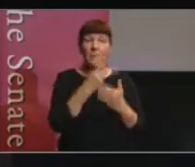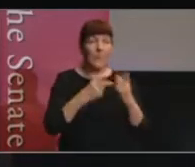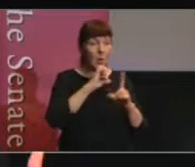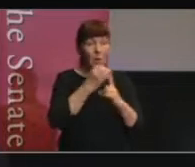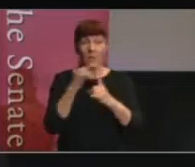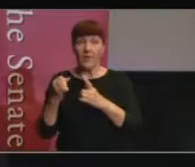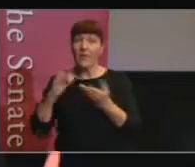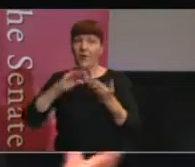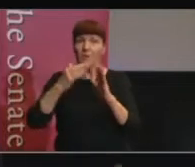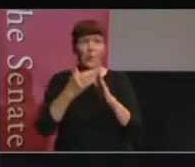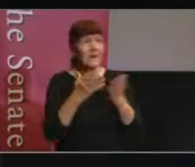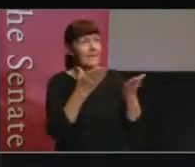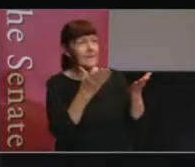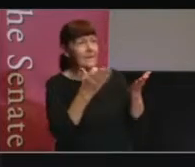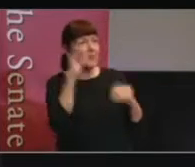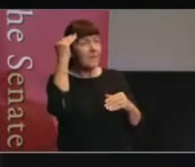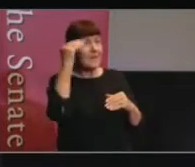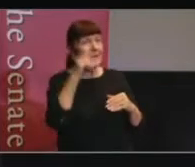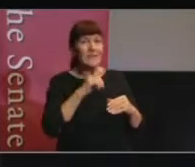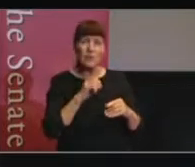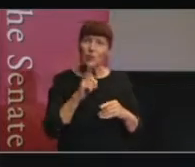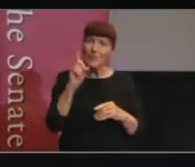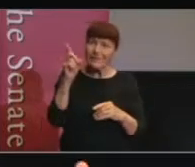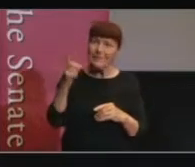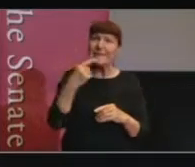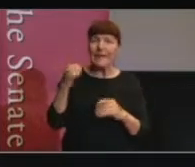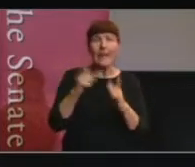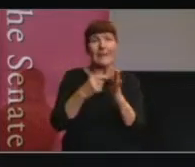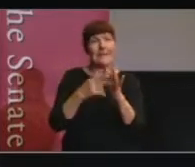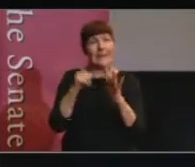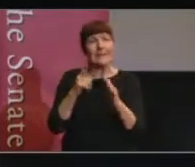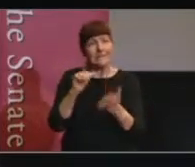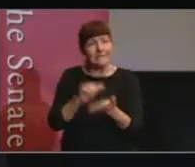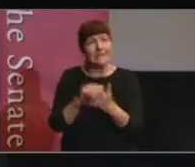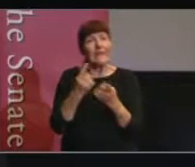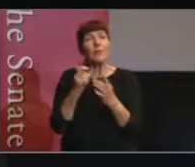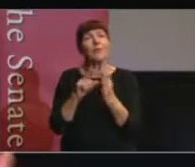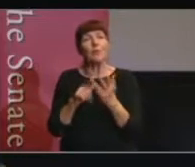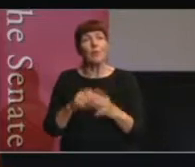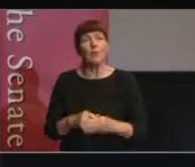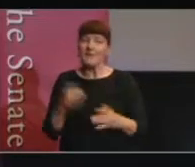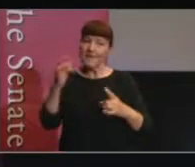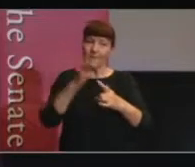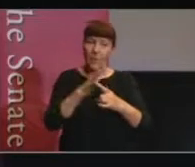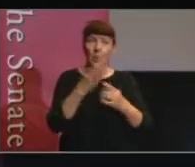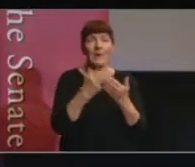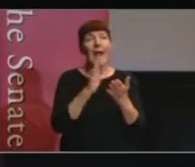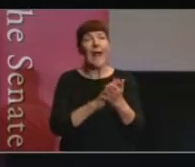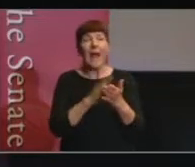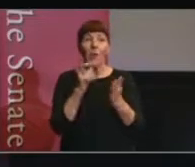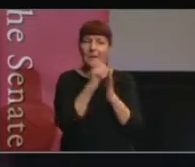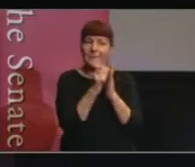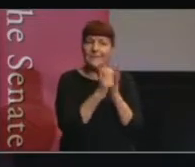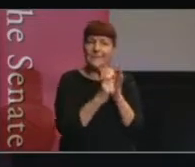looking for the committee to hold the executive to account. That's really important. The way we design the committee's functions and